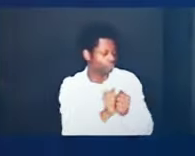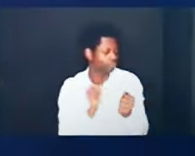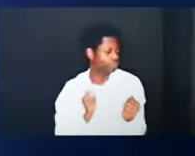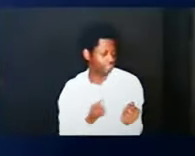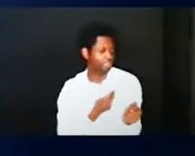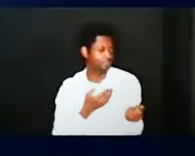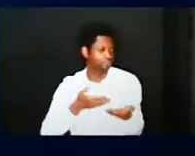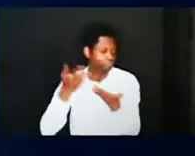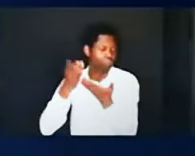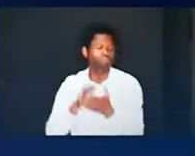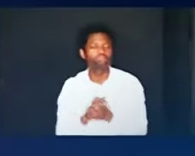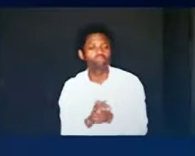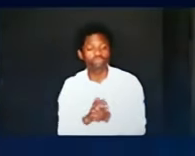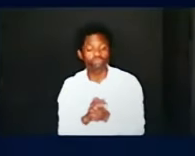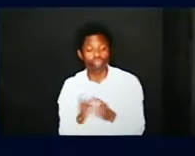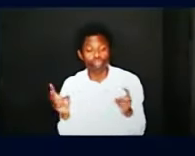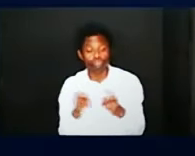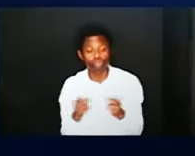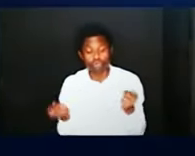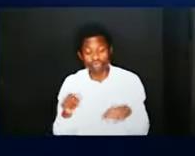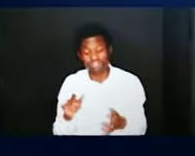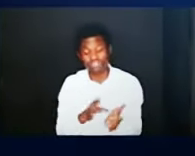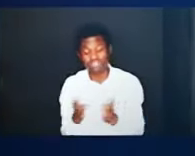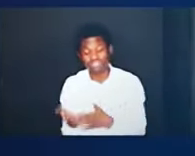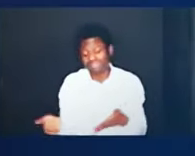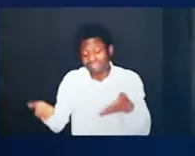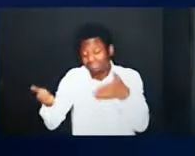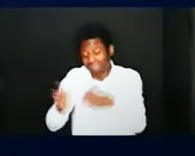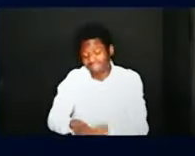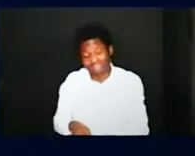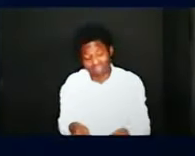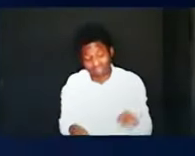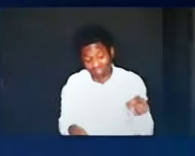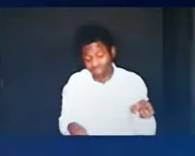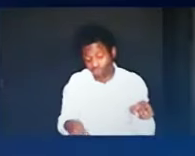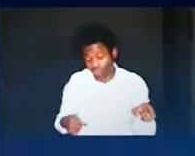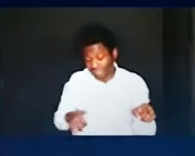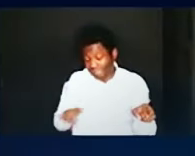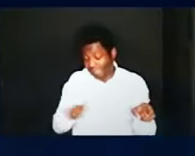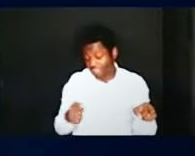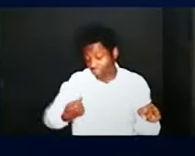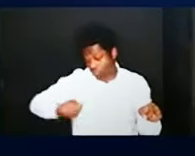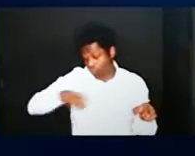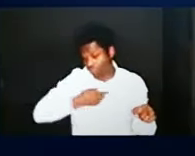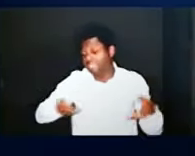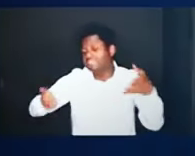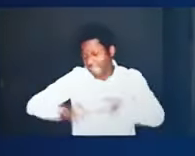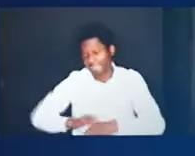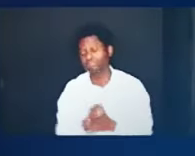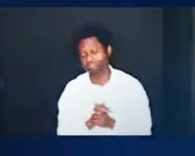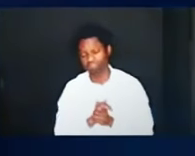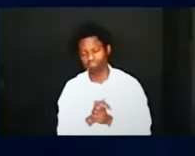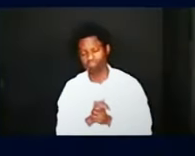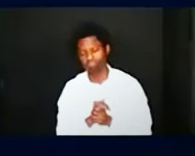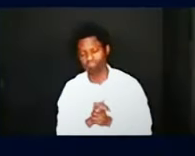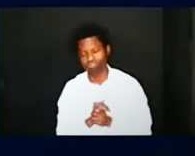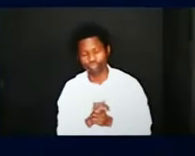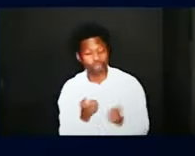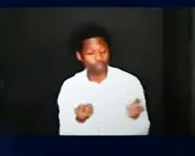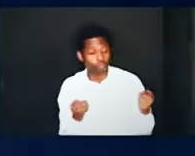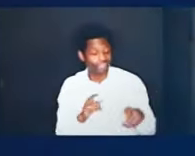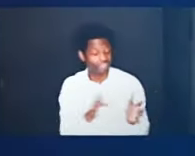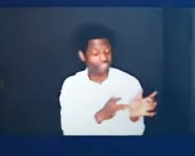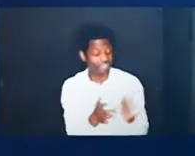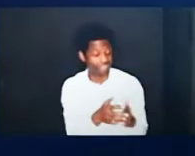therefore when he died we also died when he was buried